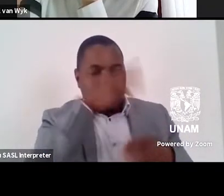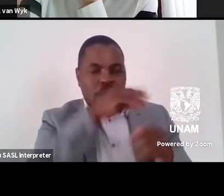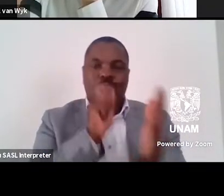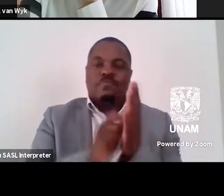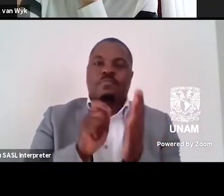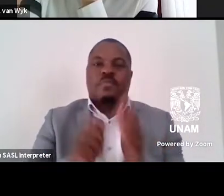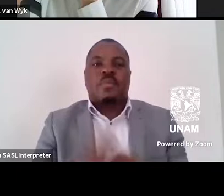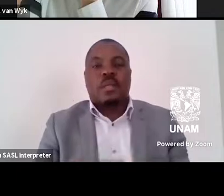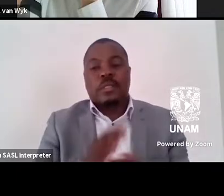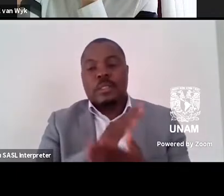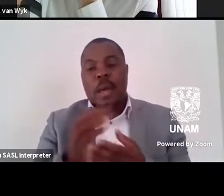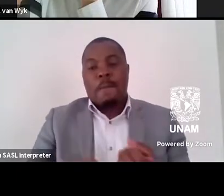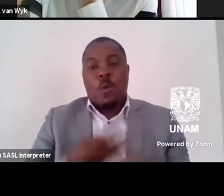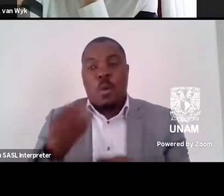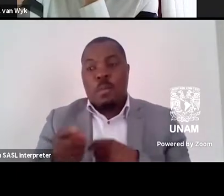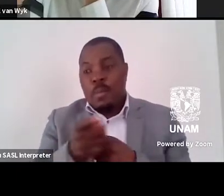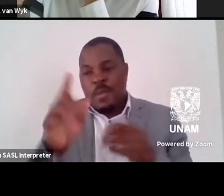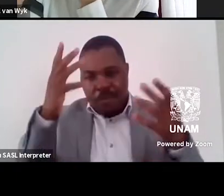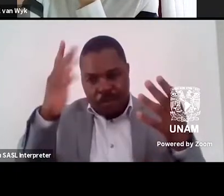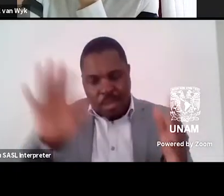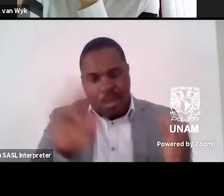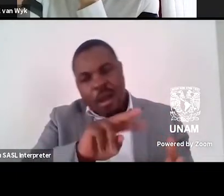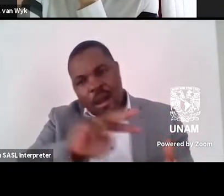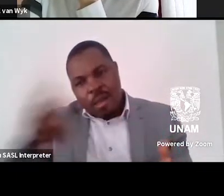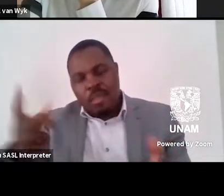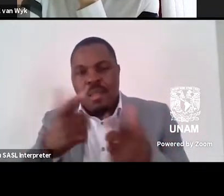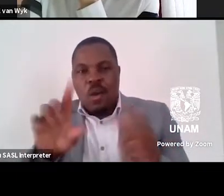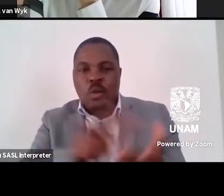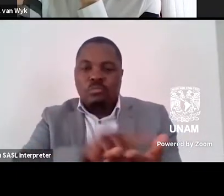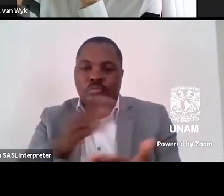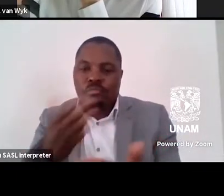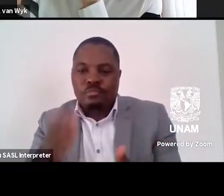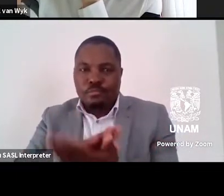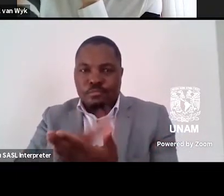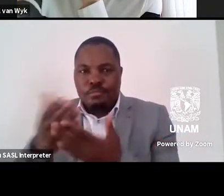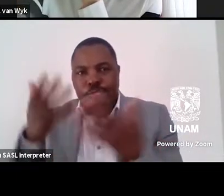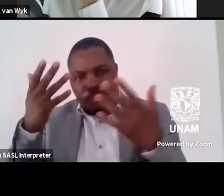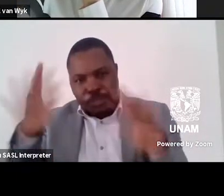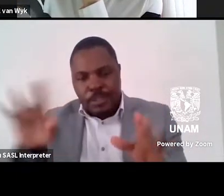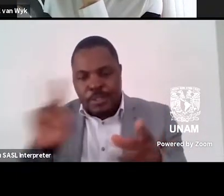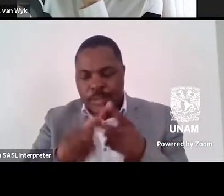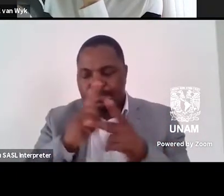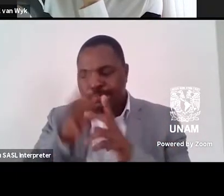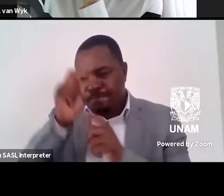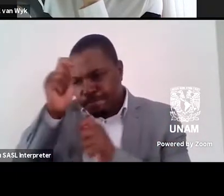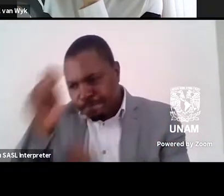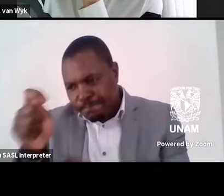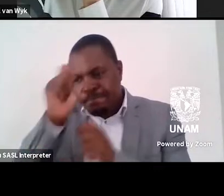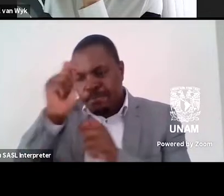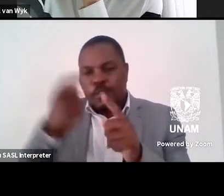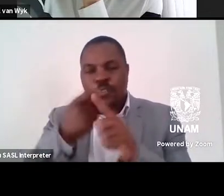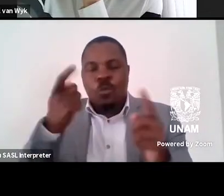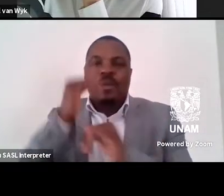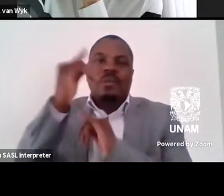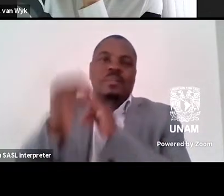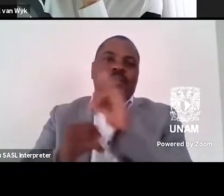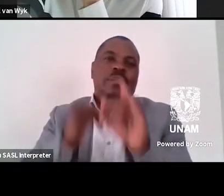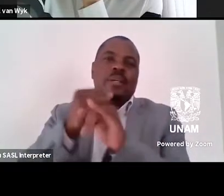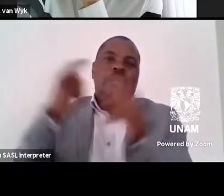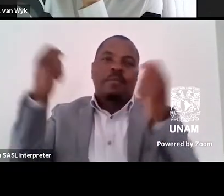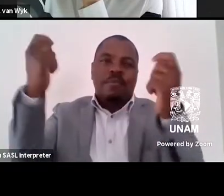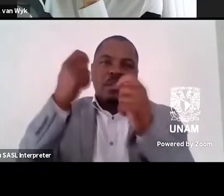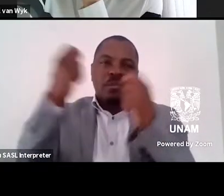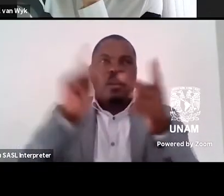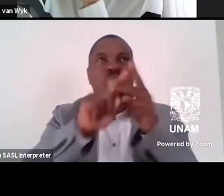have been translated to other languages and have been awarded recognition in international festivals and forums.